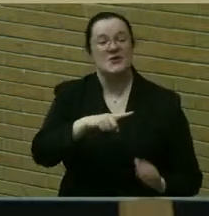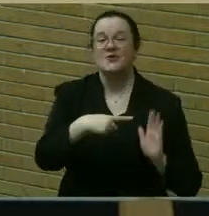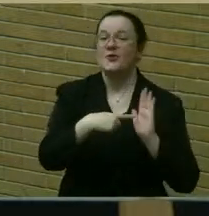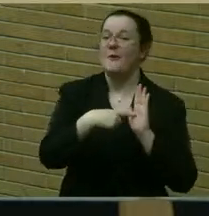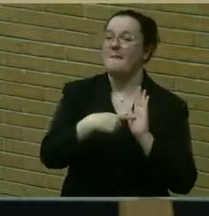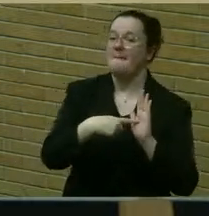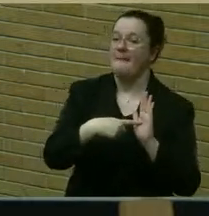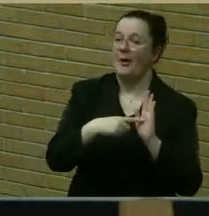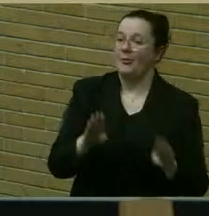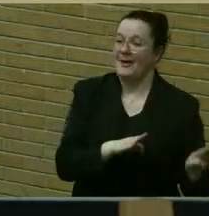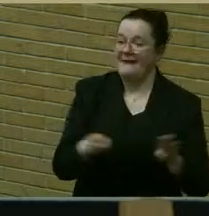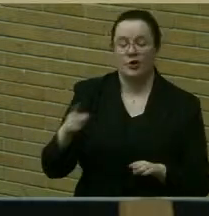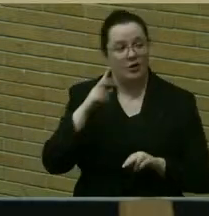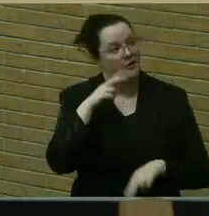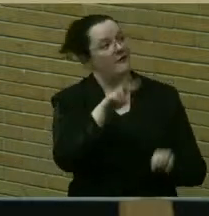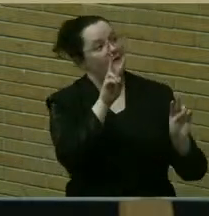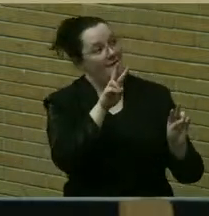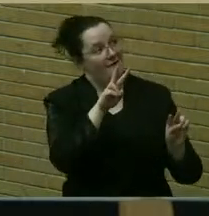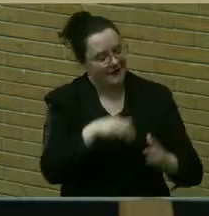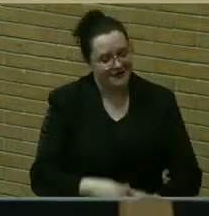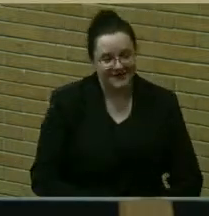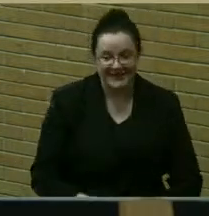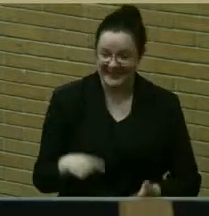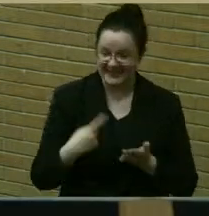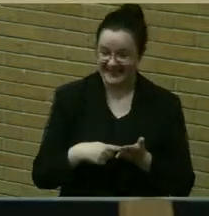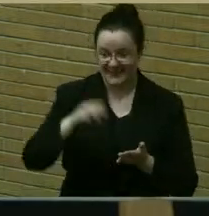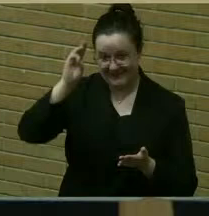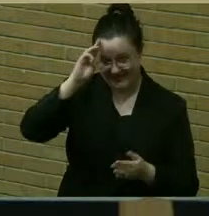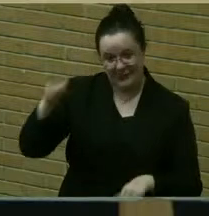Sometimes scouts behave better than adults.